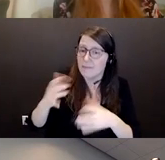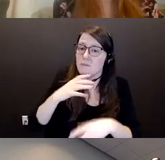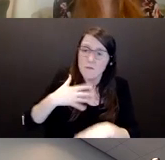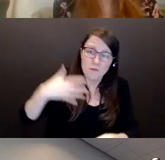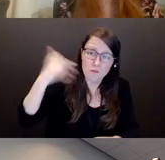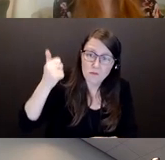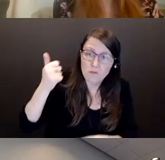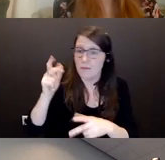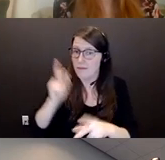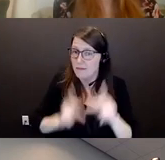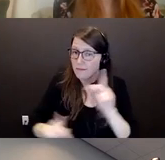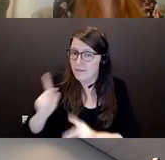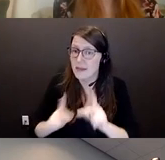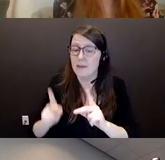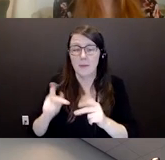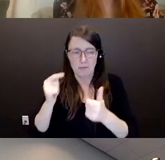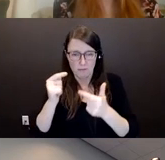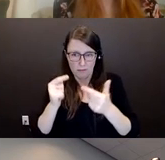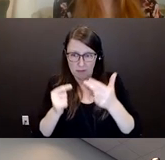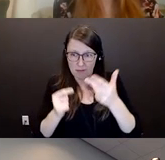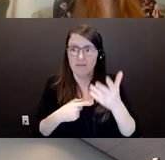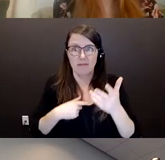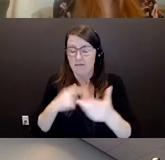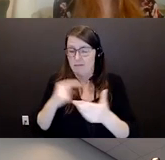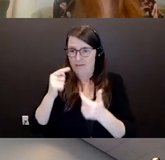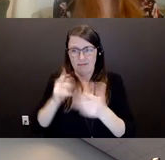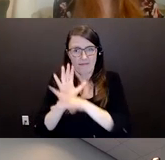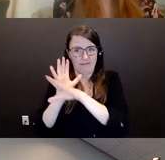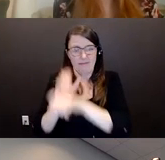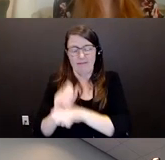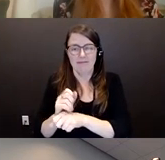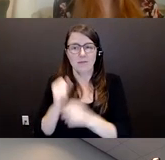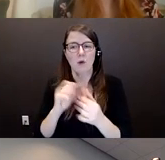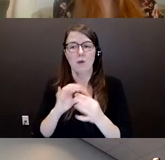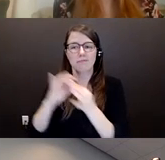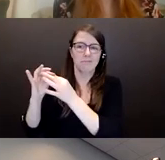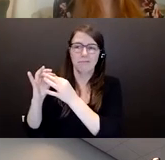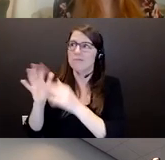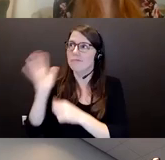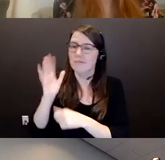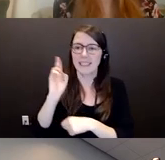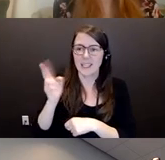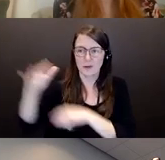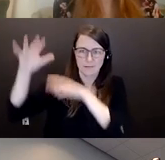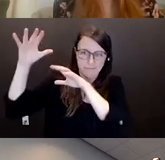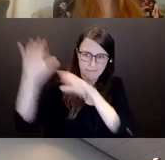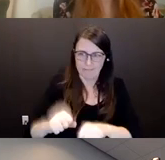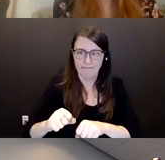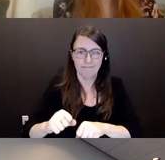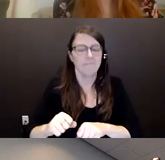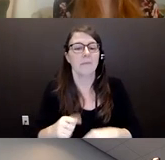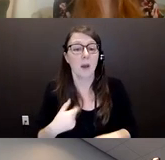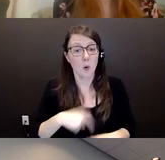to these lands through an ongoing process of colonialism. We hold a new understanding in our interactions